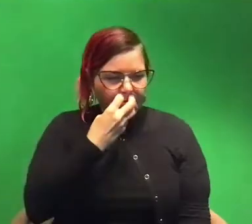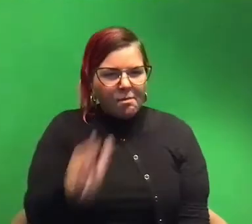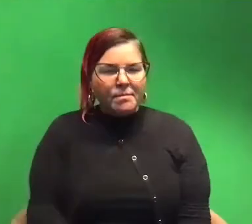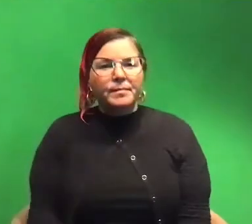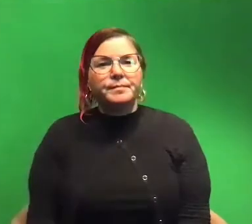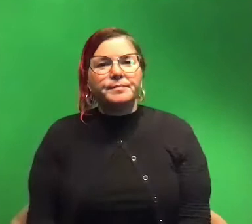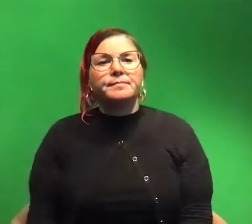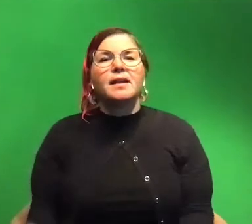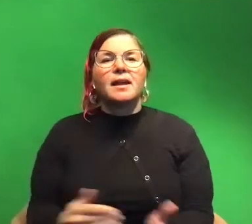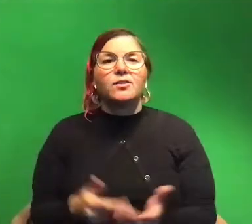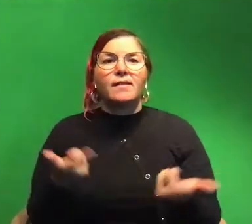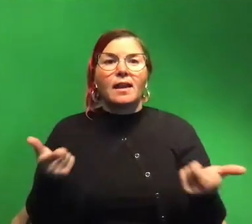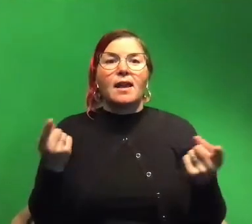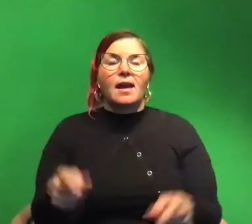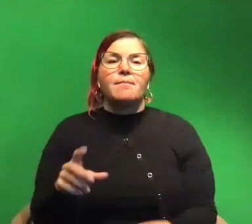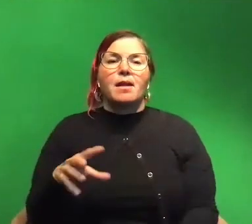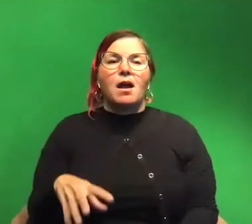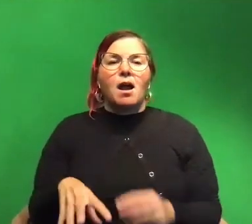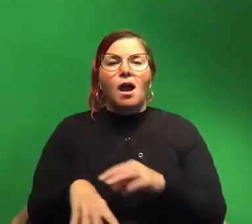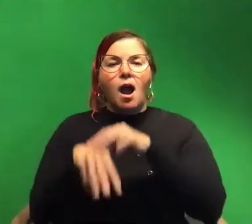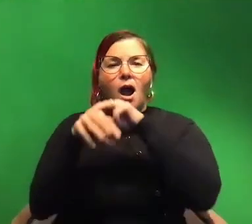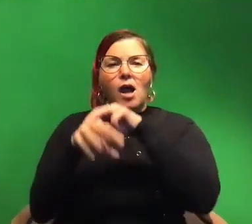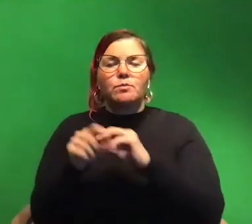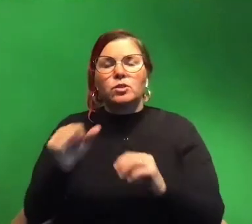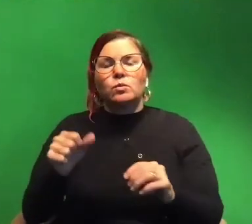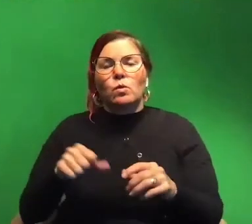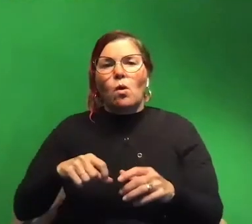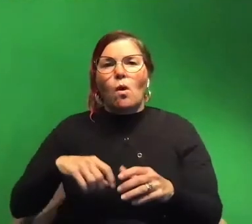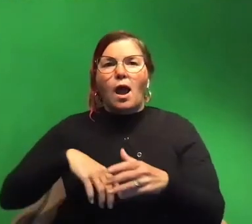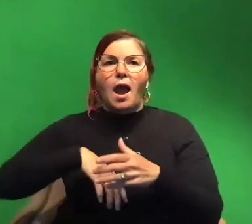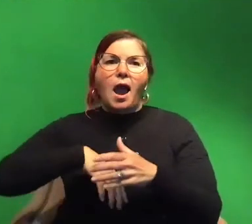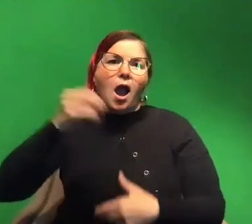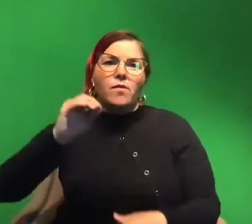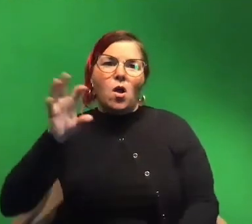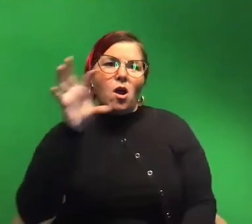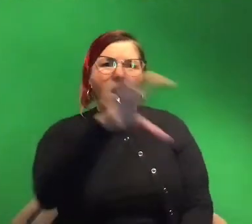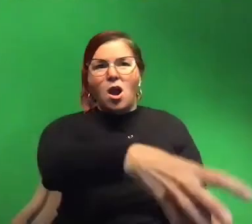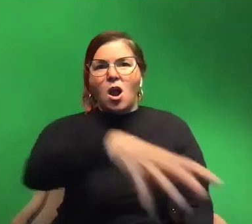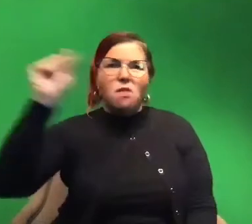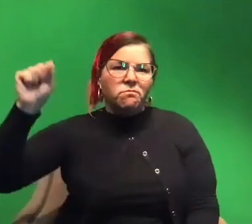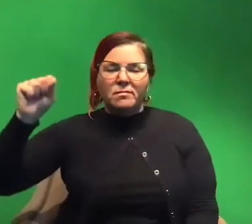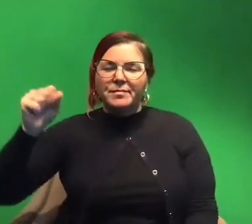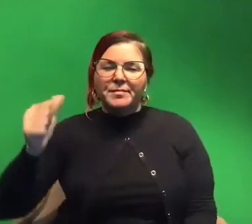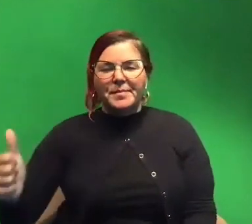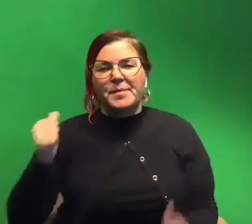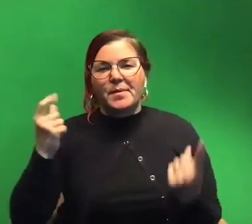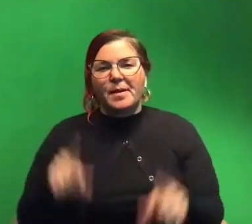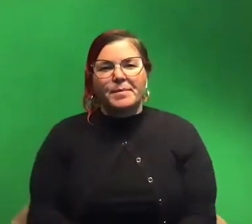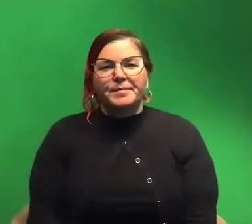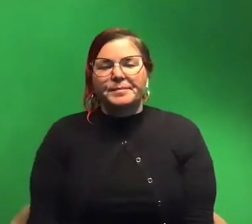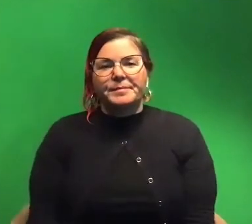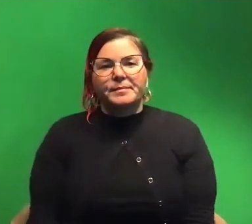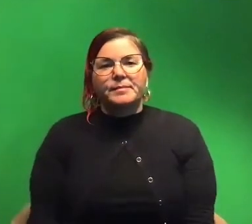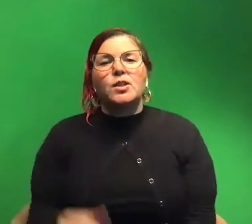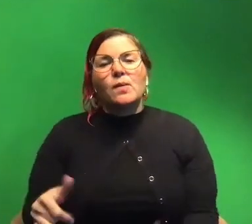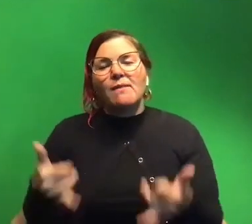again have to let that happen like an octopus is not gonna come out of out of nowhere grab your regulator like that's just not you have to be